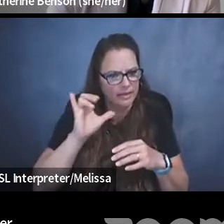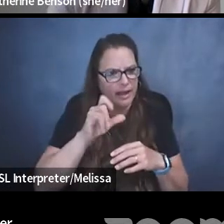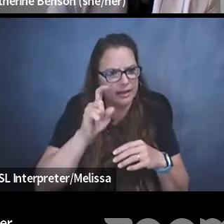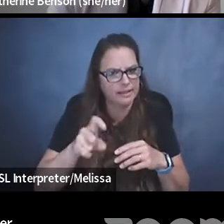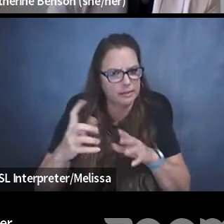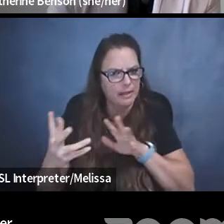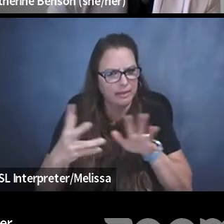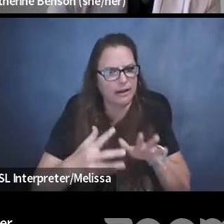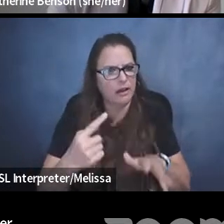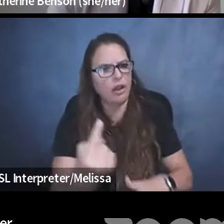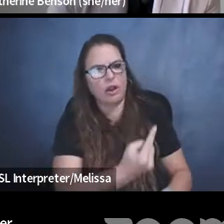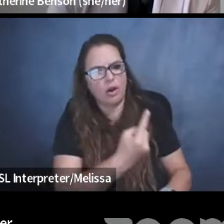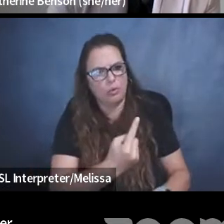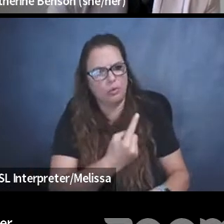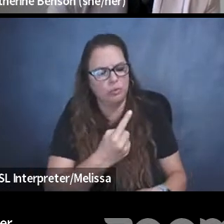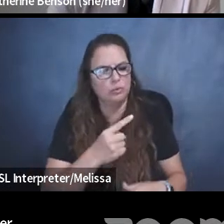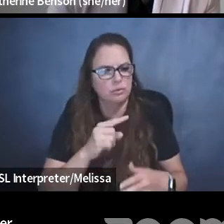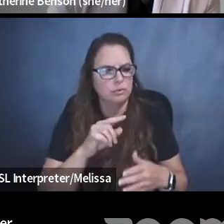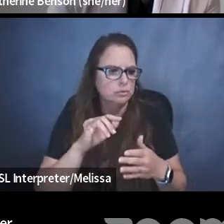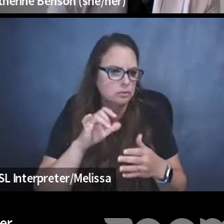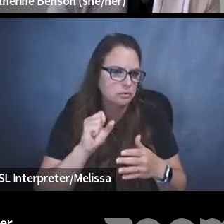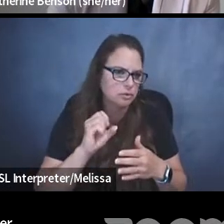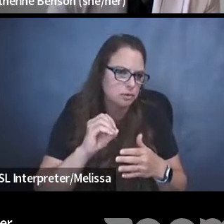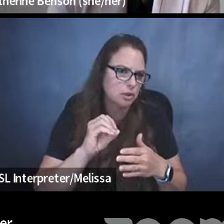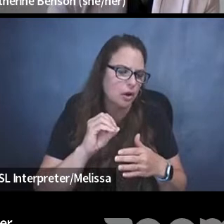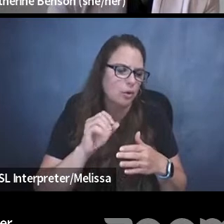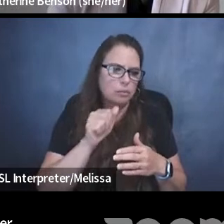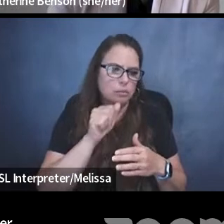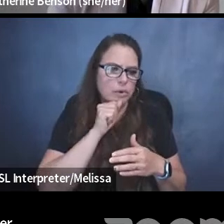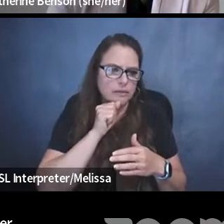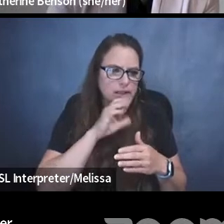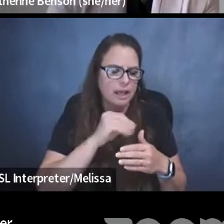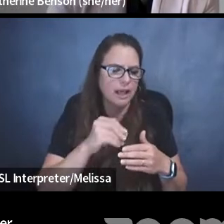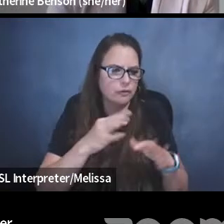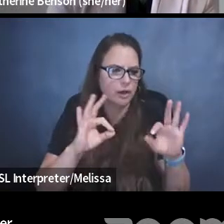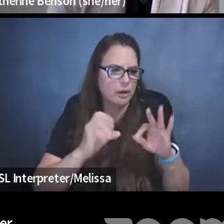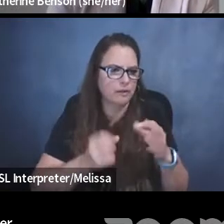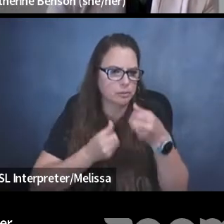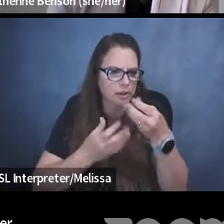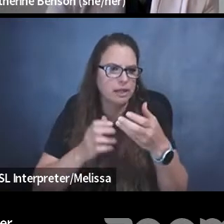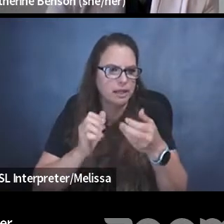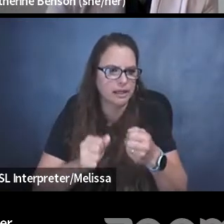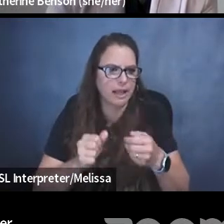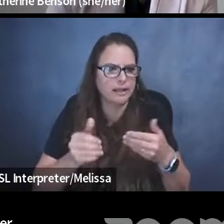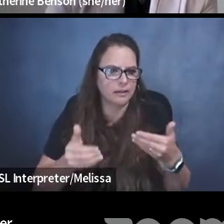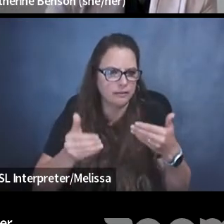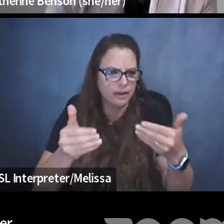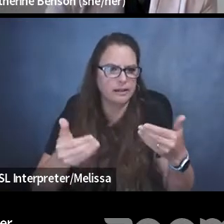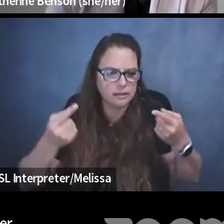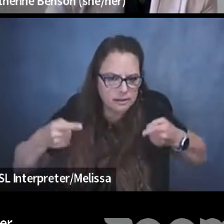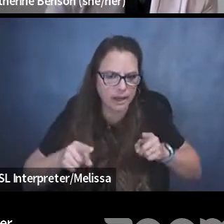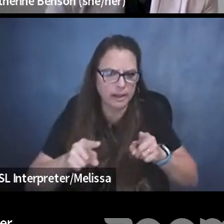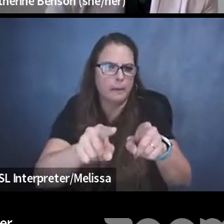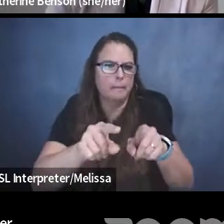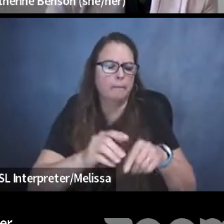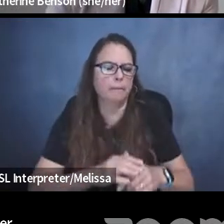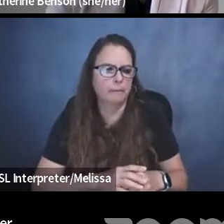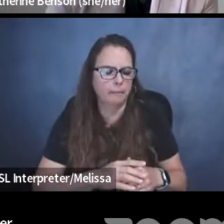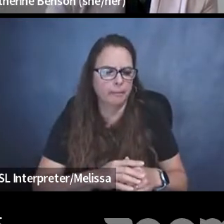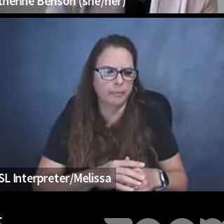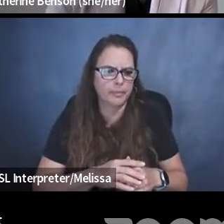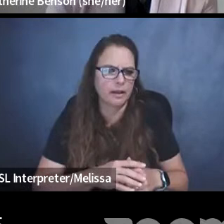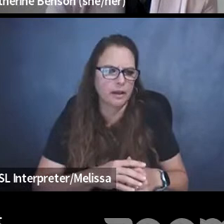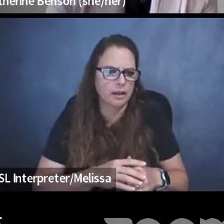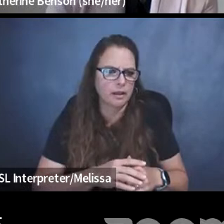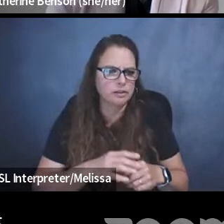alone so privacy and freedom of expression can advance in tandem. And so at